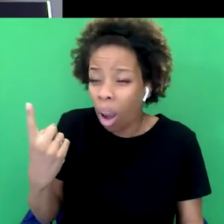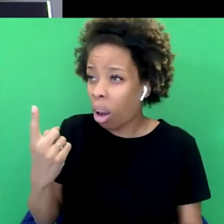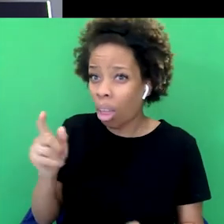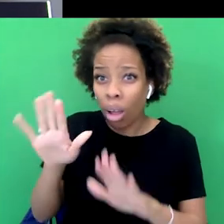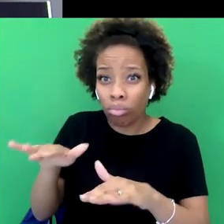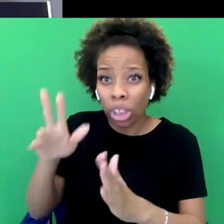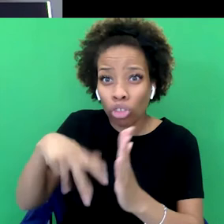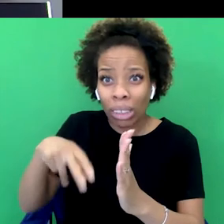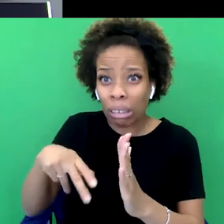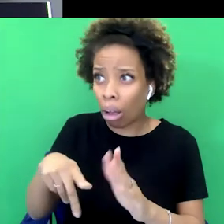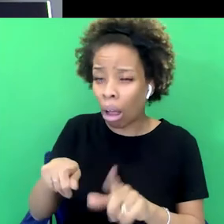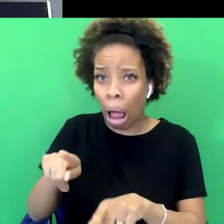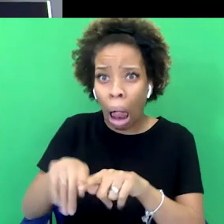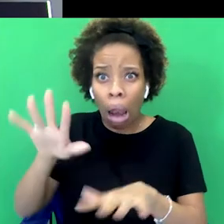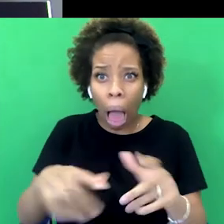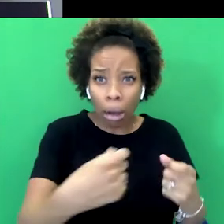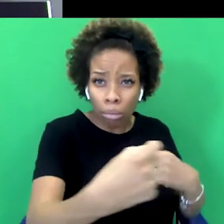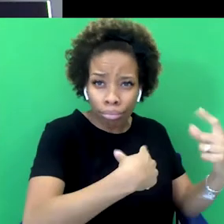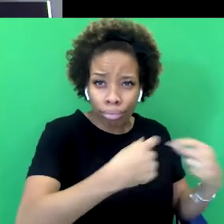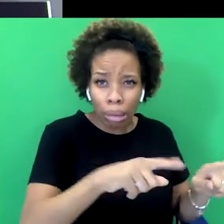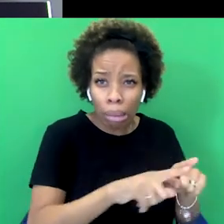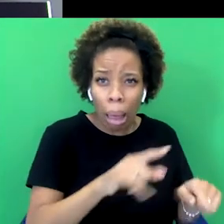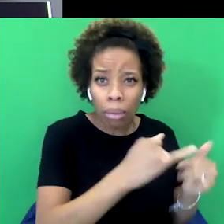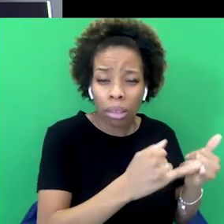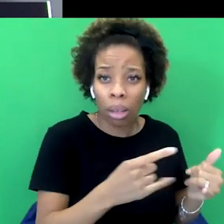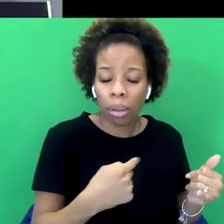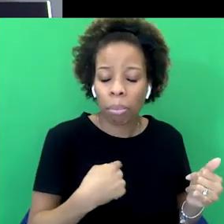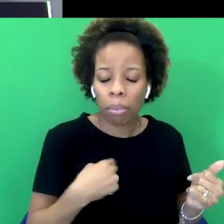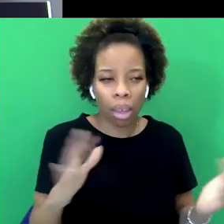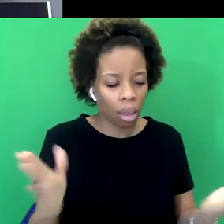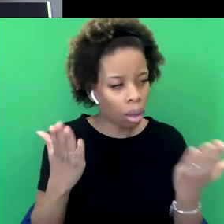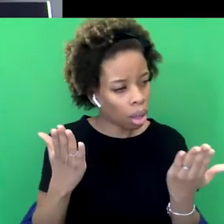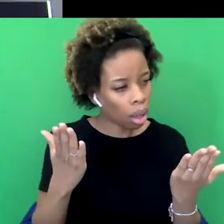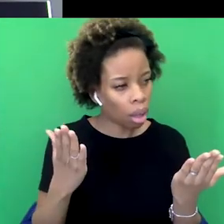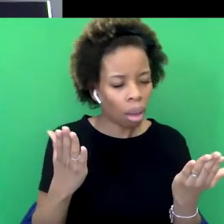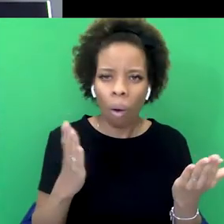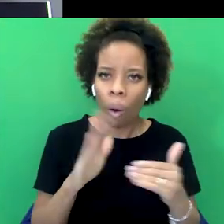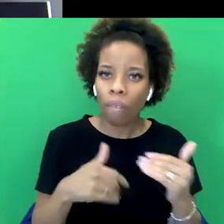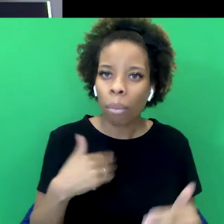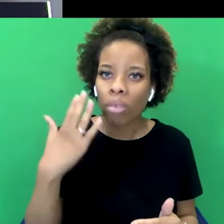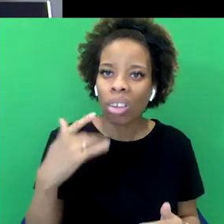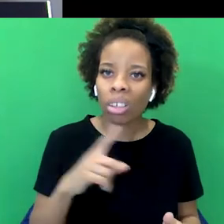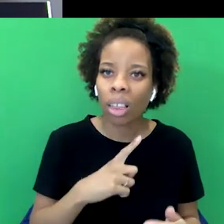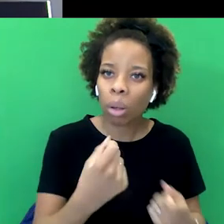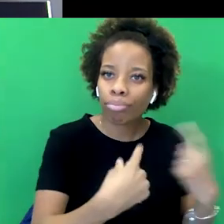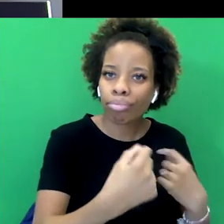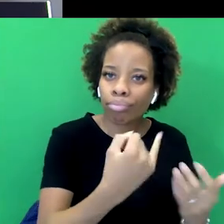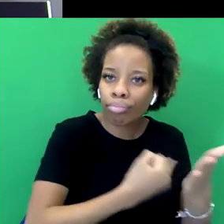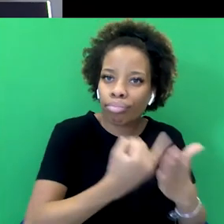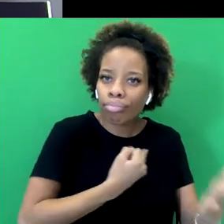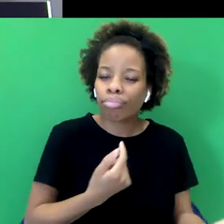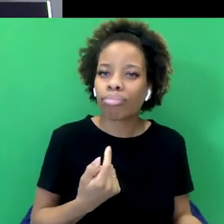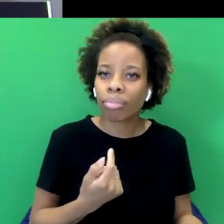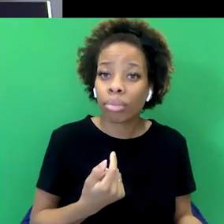And it was that that made me realize, you know what? It's about my race. And not only is empire basically about race,